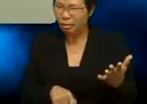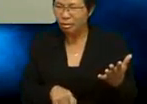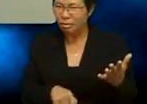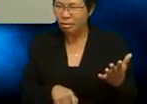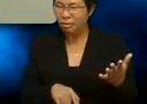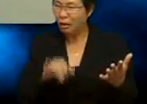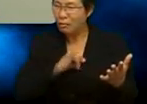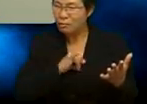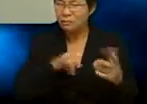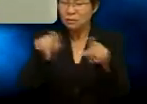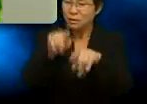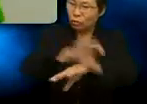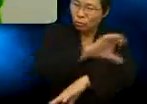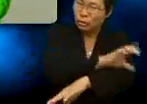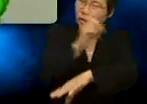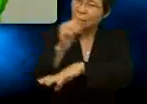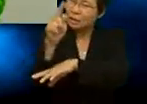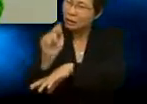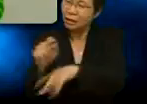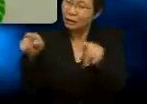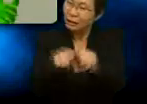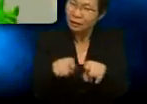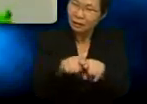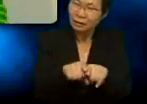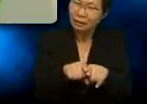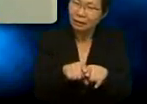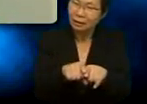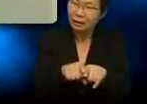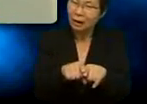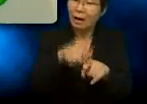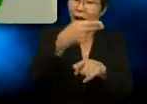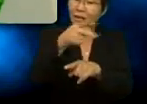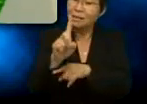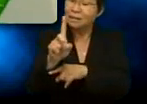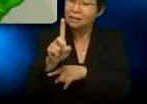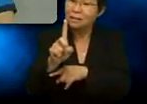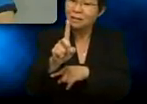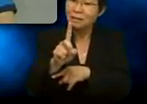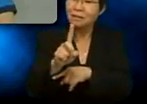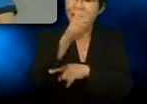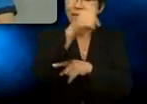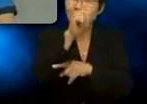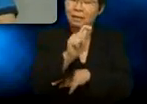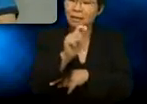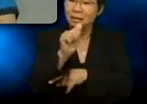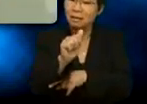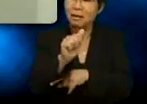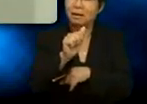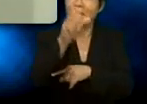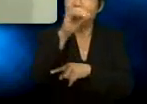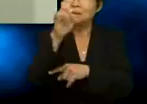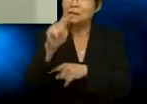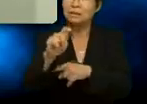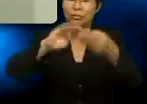computer data. Like a hard disk. Data made up from a set of numbers. That don't have feelings.